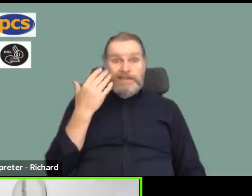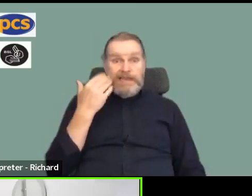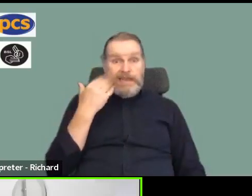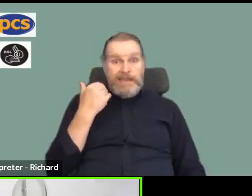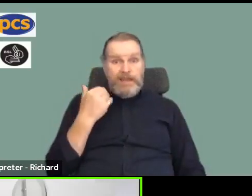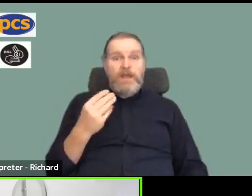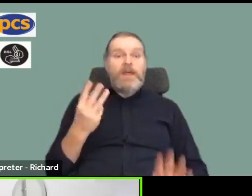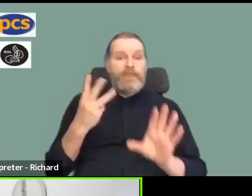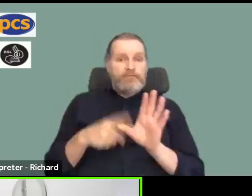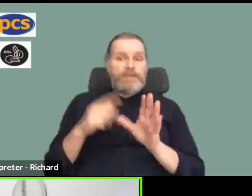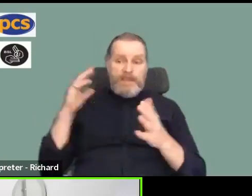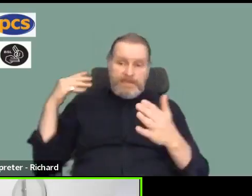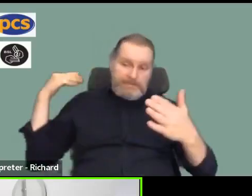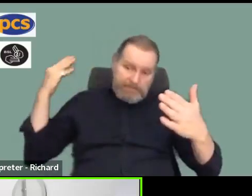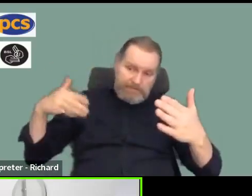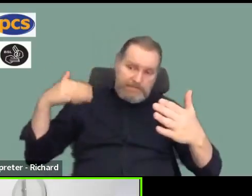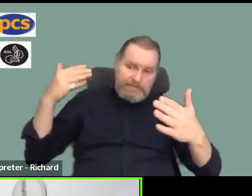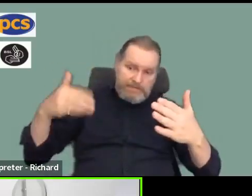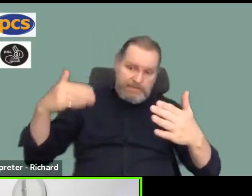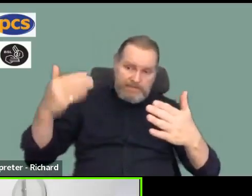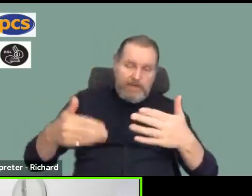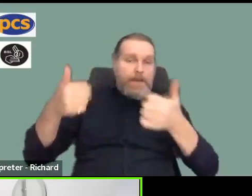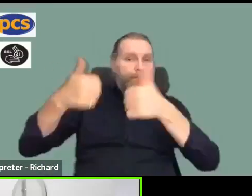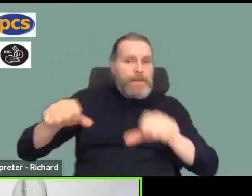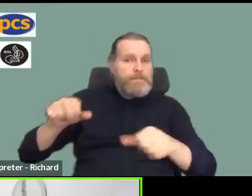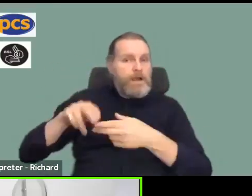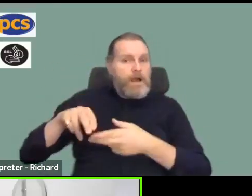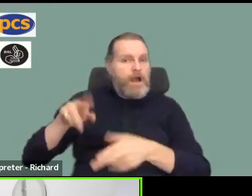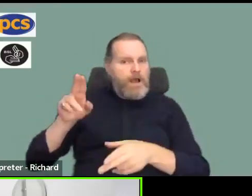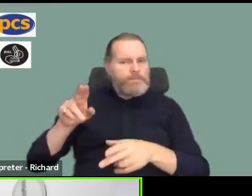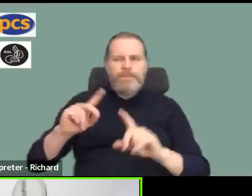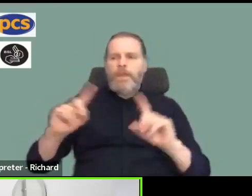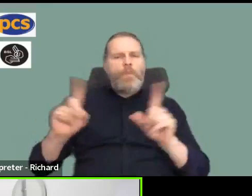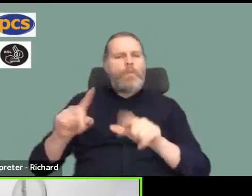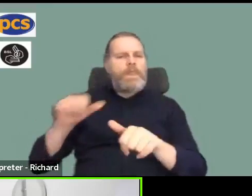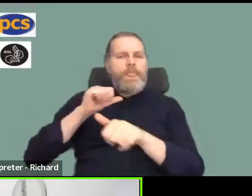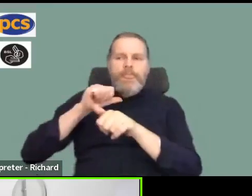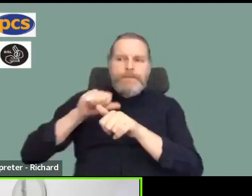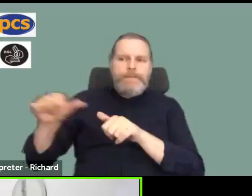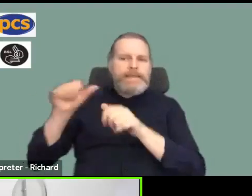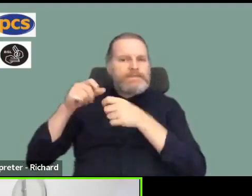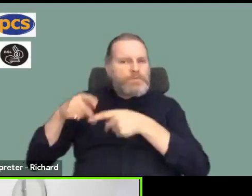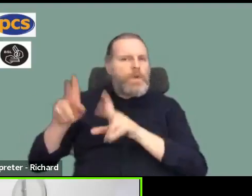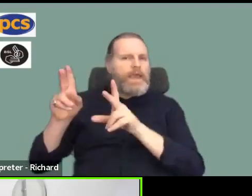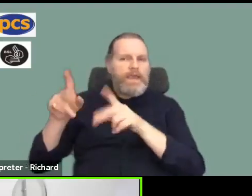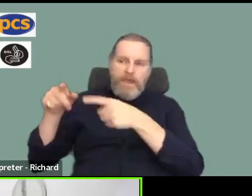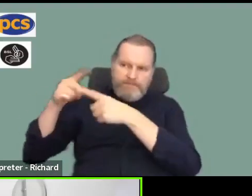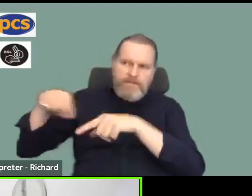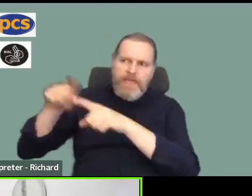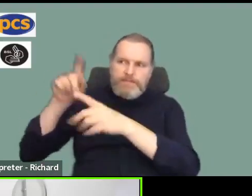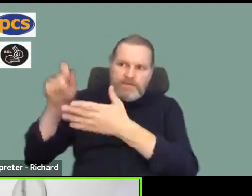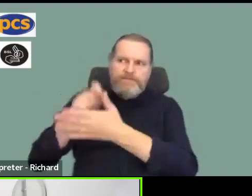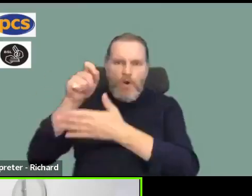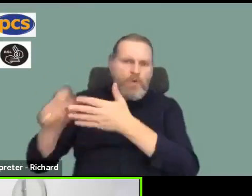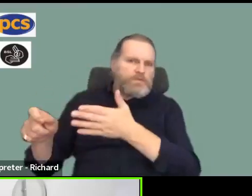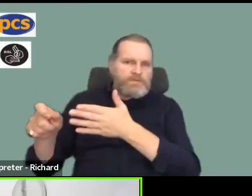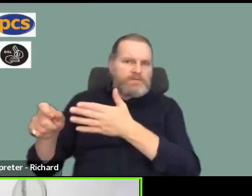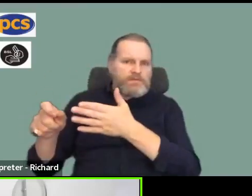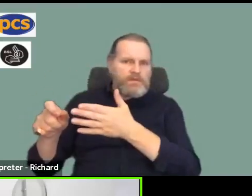three-year deal. What would be the best argument to persuade members there to vote so that we do get over the threshold?